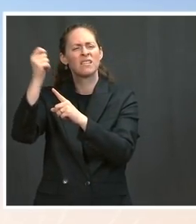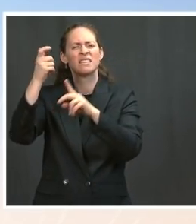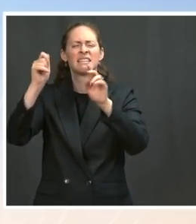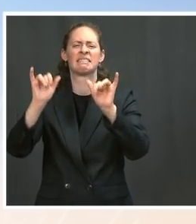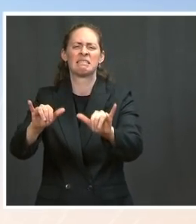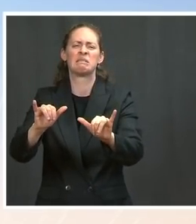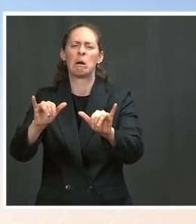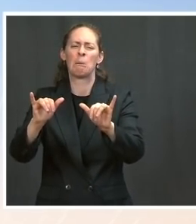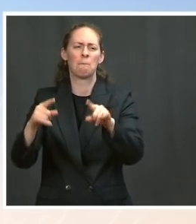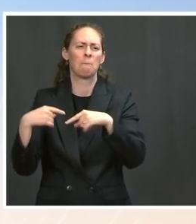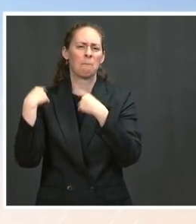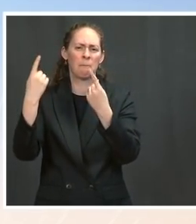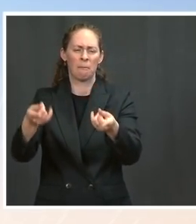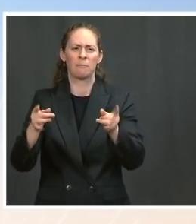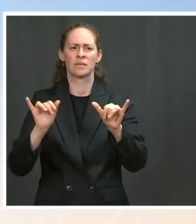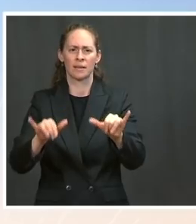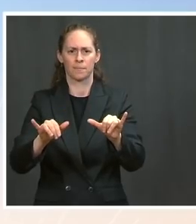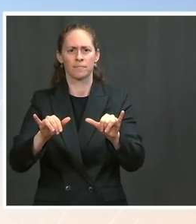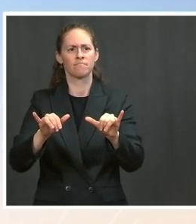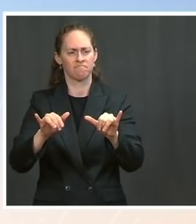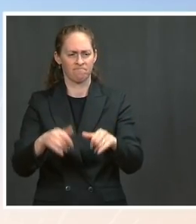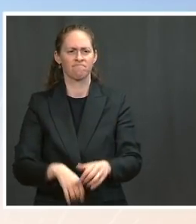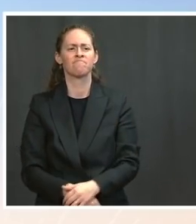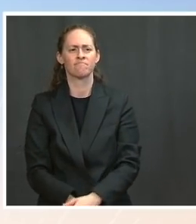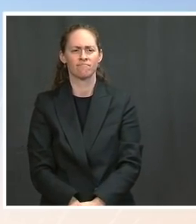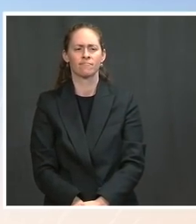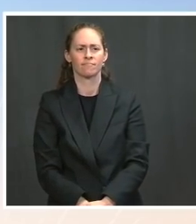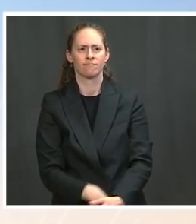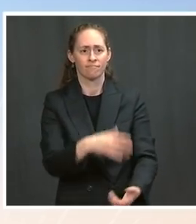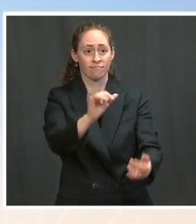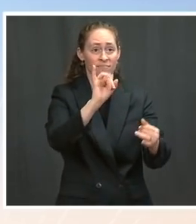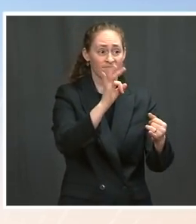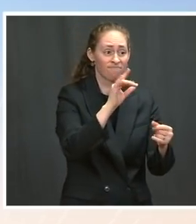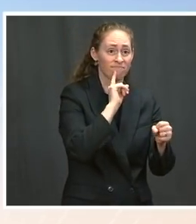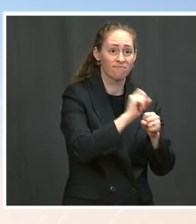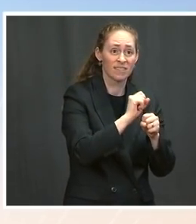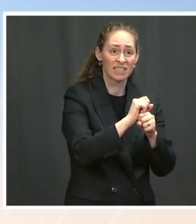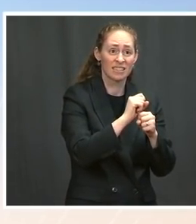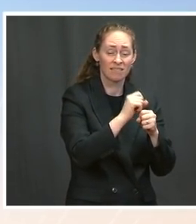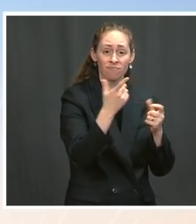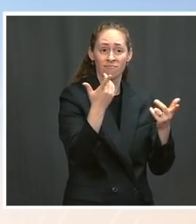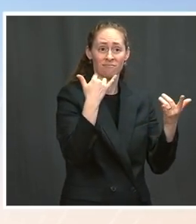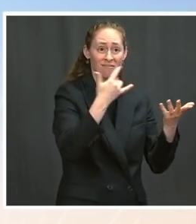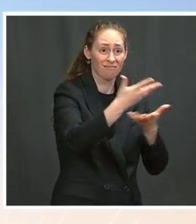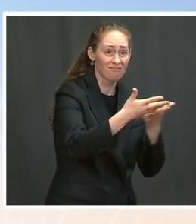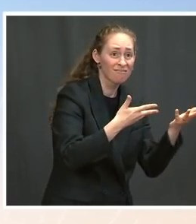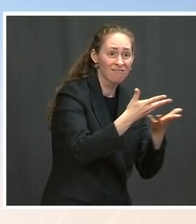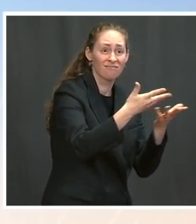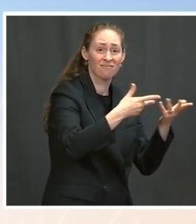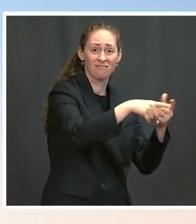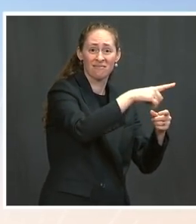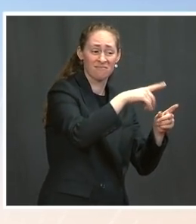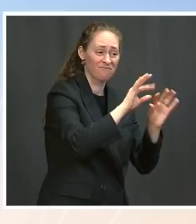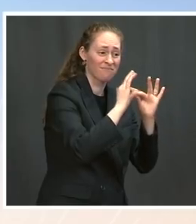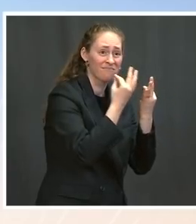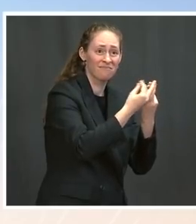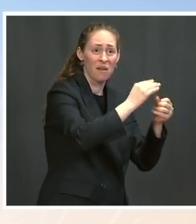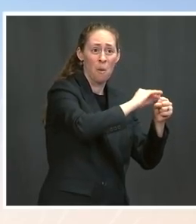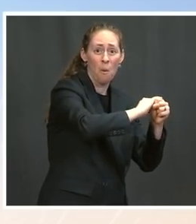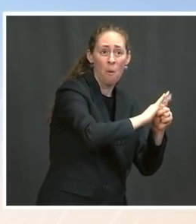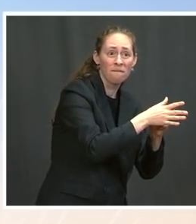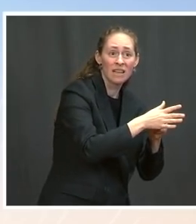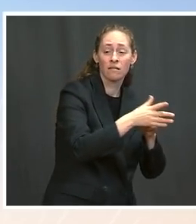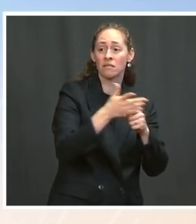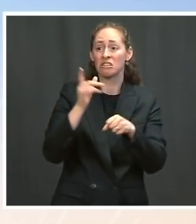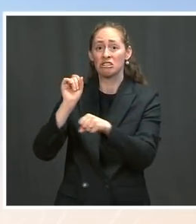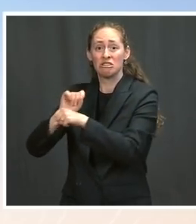to receive benefits if you are sick with COVID, taking care of someone sick with COVID, or offered a job in an unsafe workplace. As the